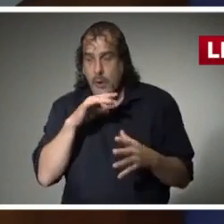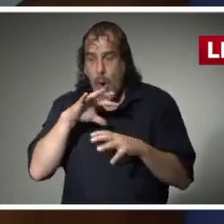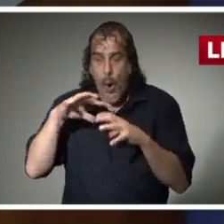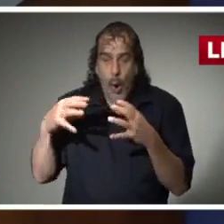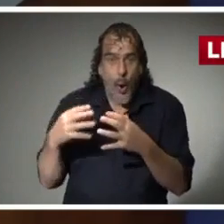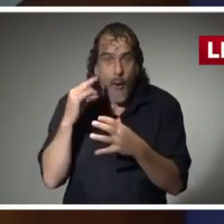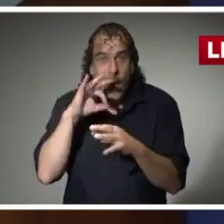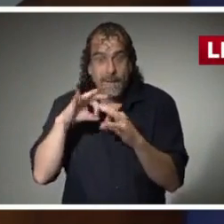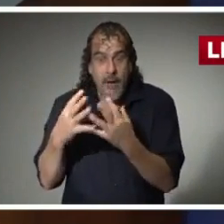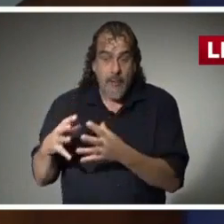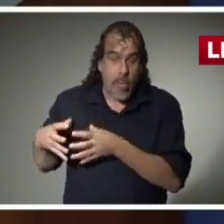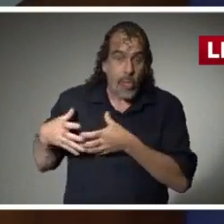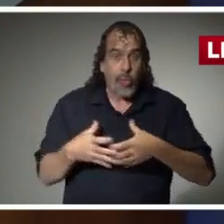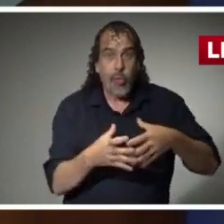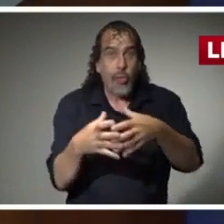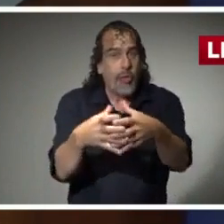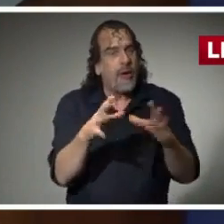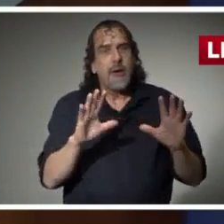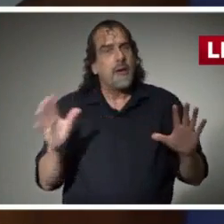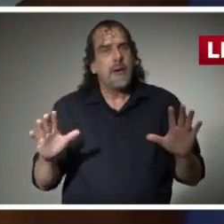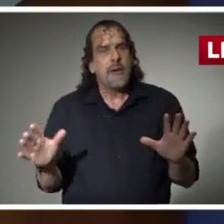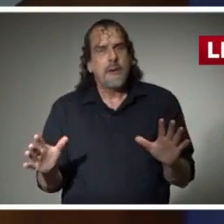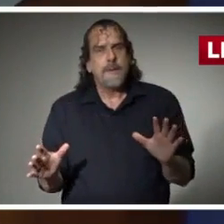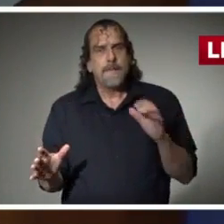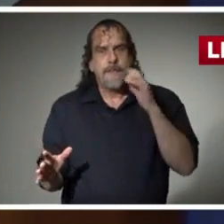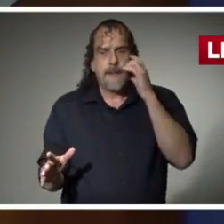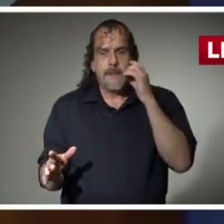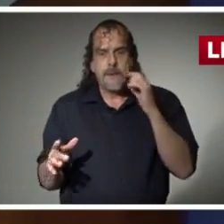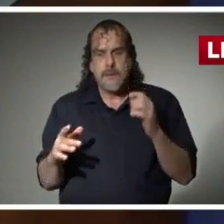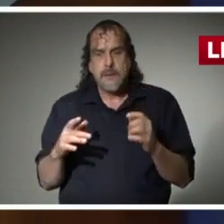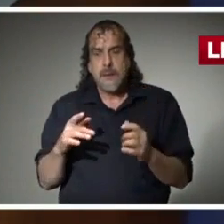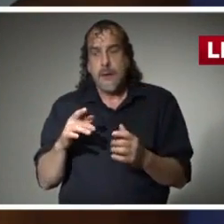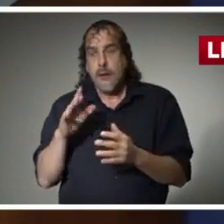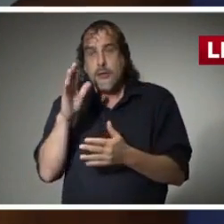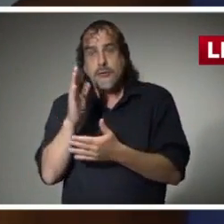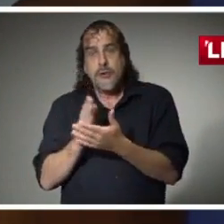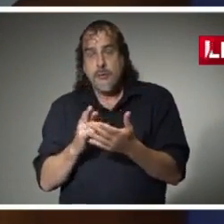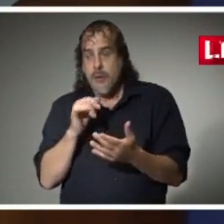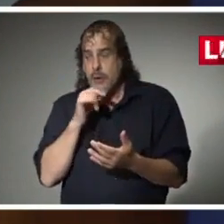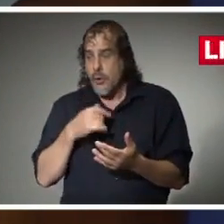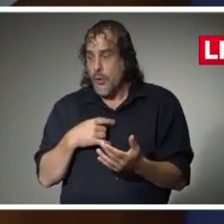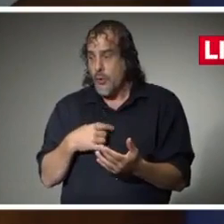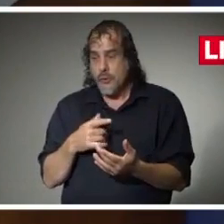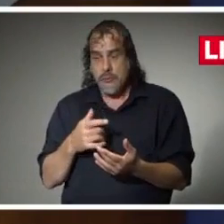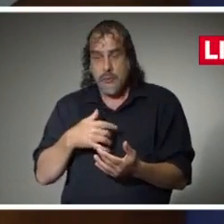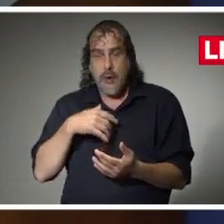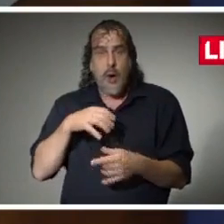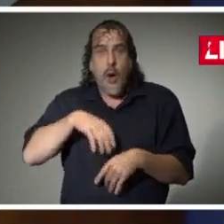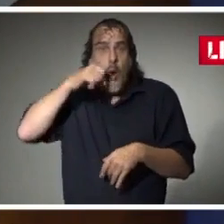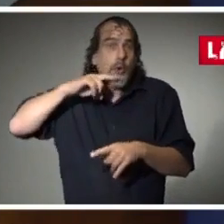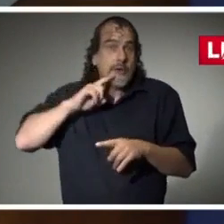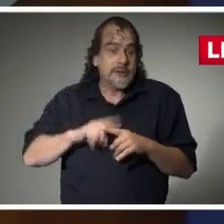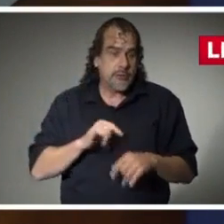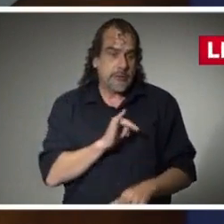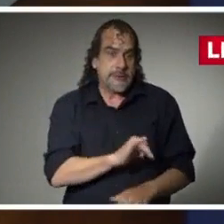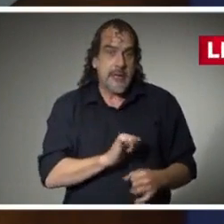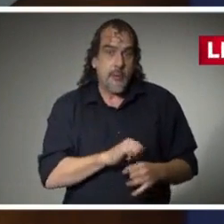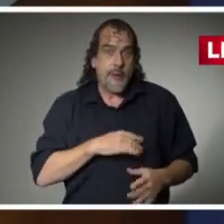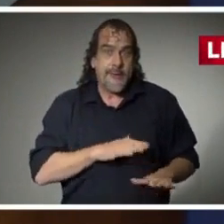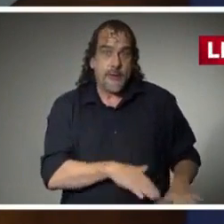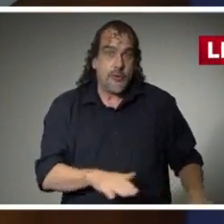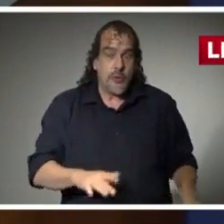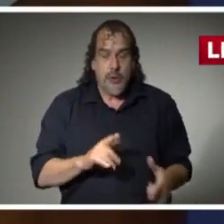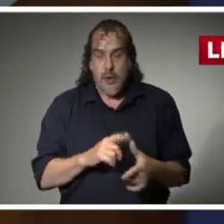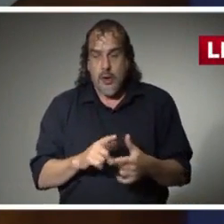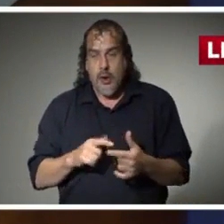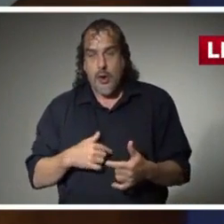the whole family. Try to find ways to get an older sibling to babysit a younger sibling to get someone to